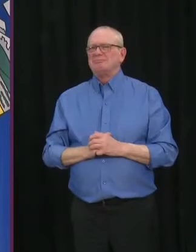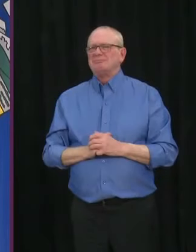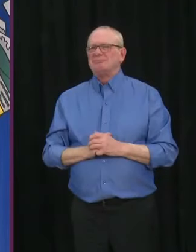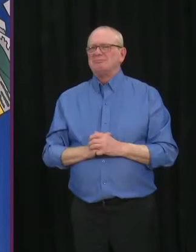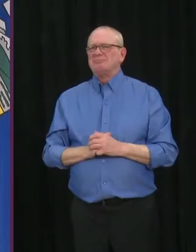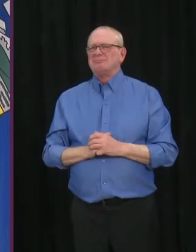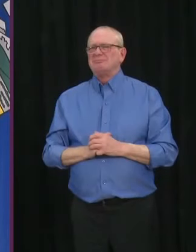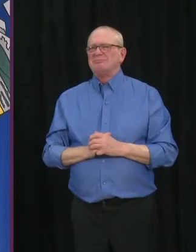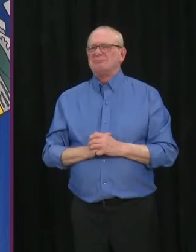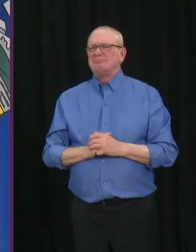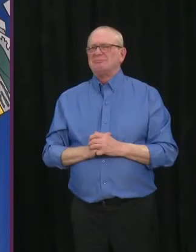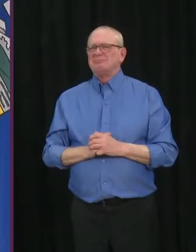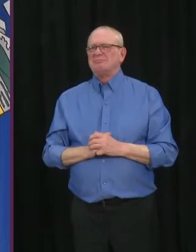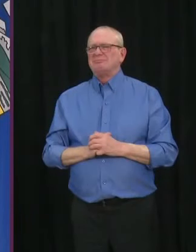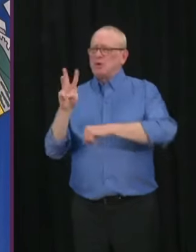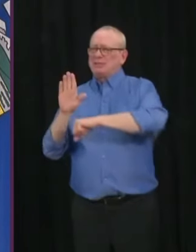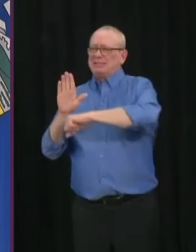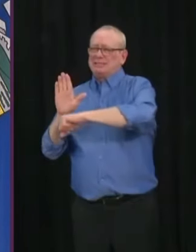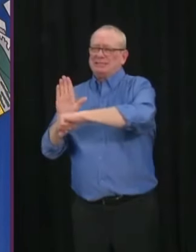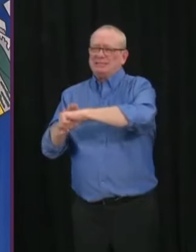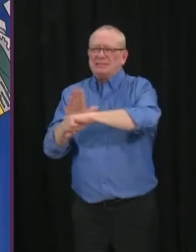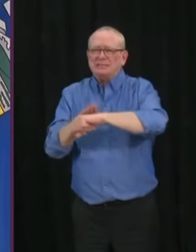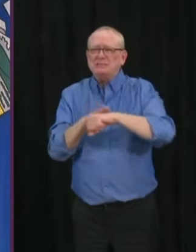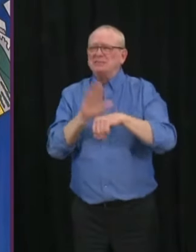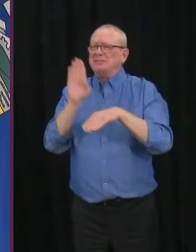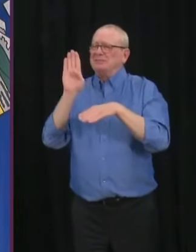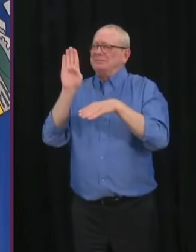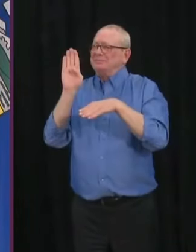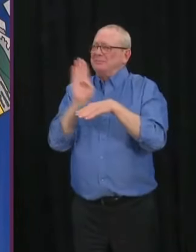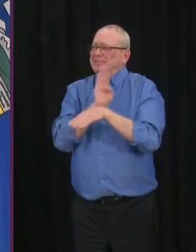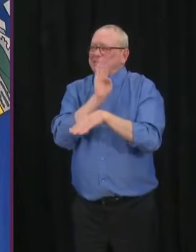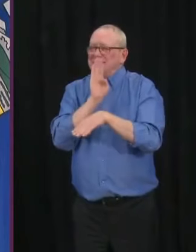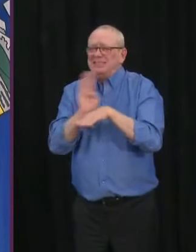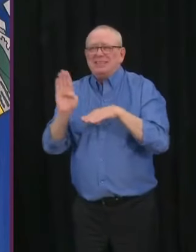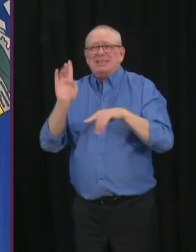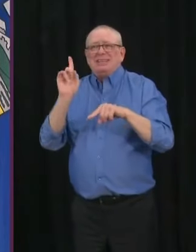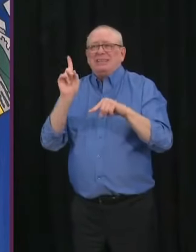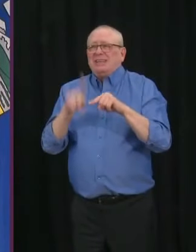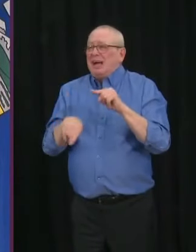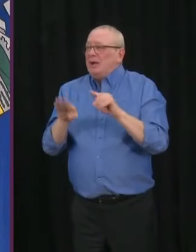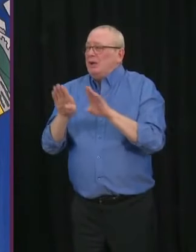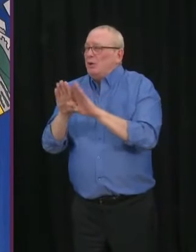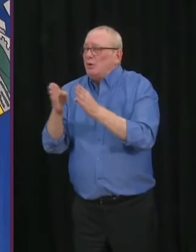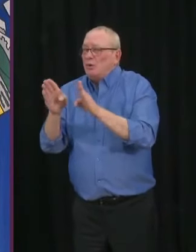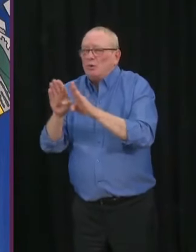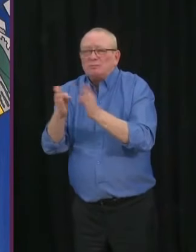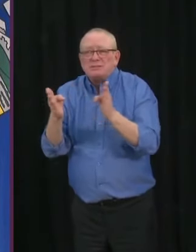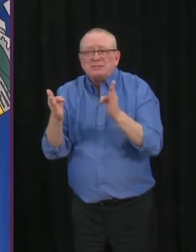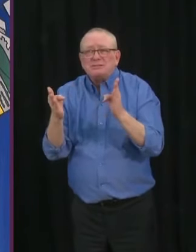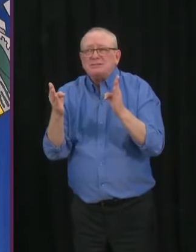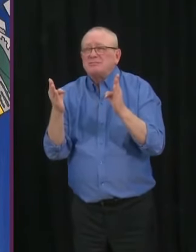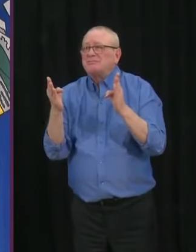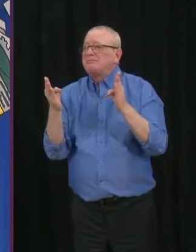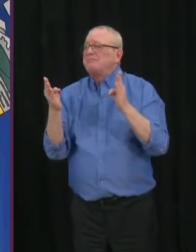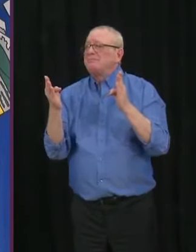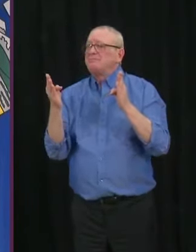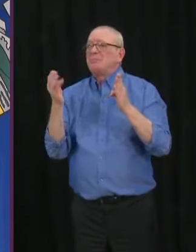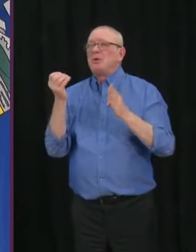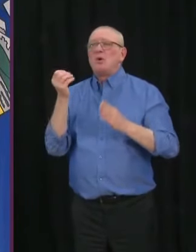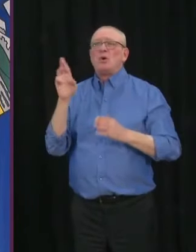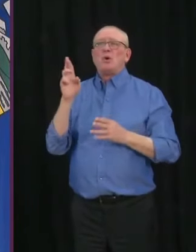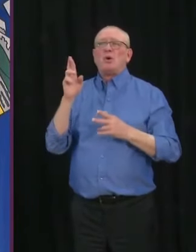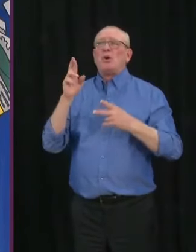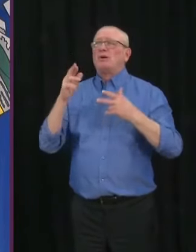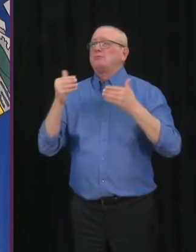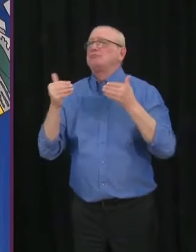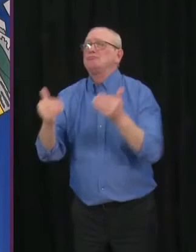This is not a real thing floating the rules or restrictions would have to stay longer. So what's changed in the last 24